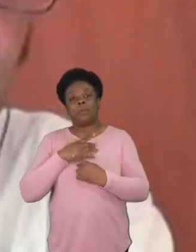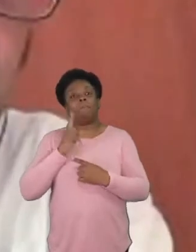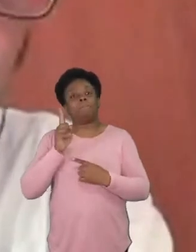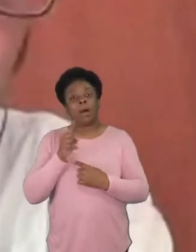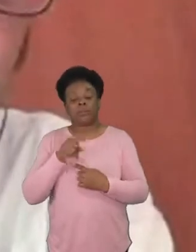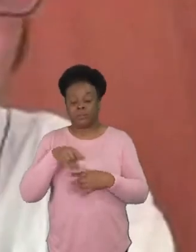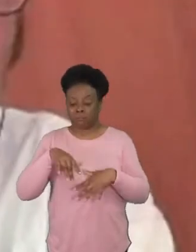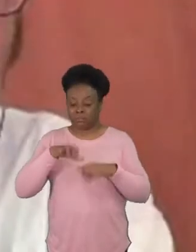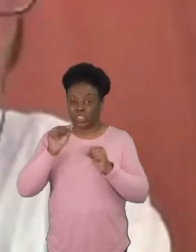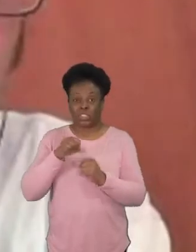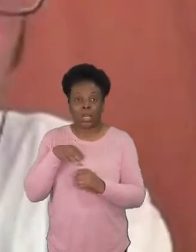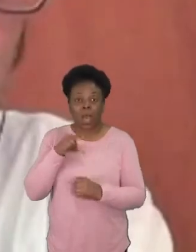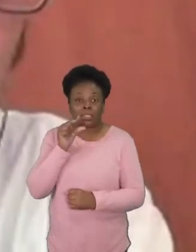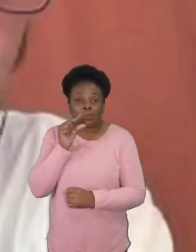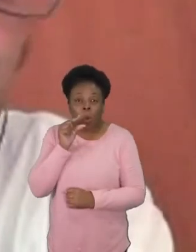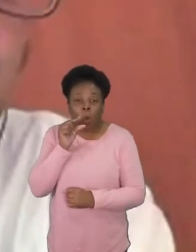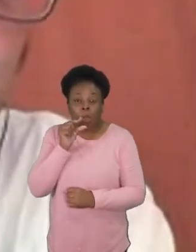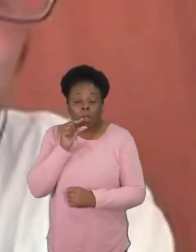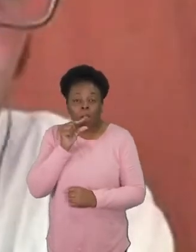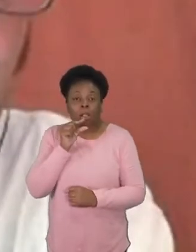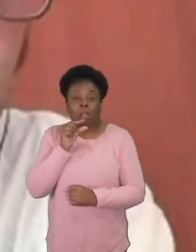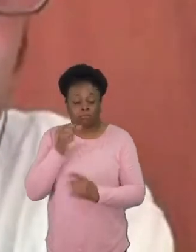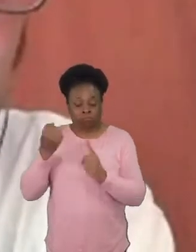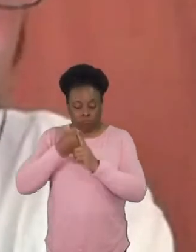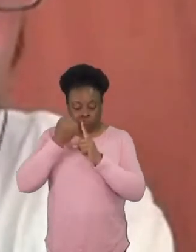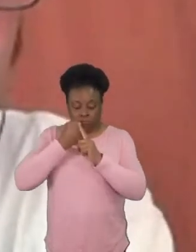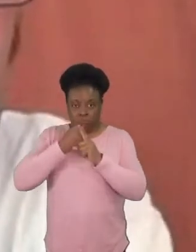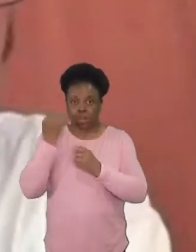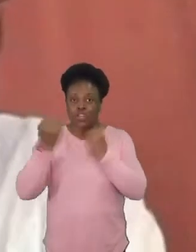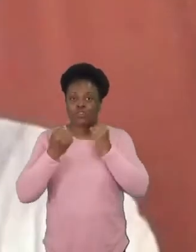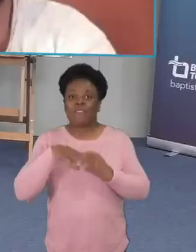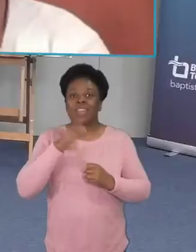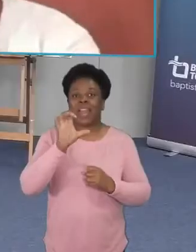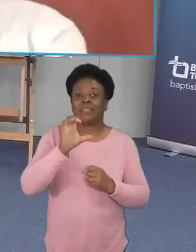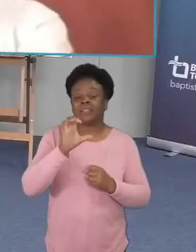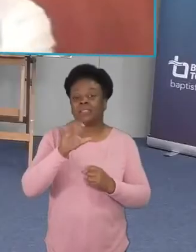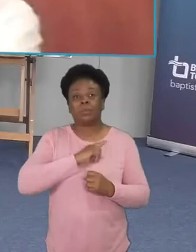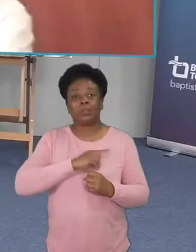haven't had my car taken away because you know i i got a parking ticket or something